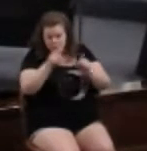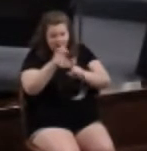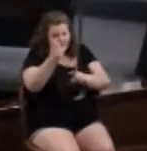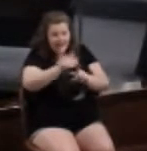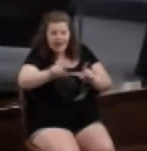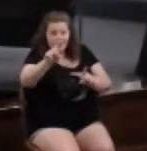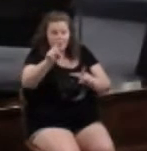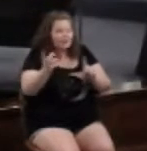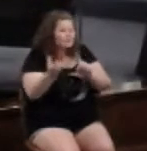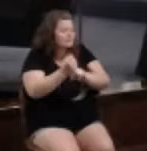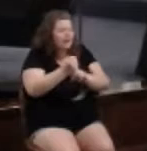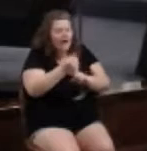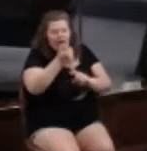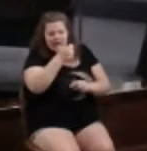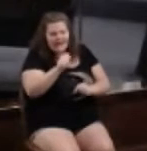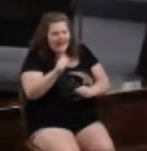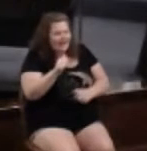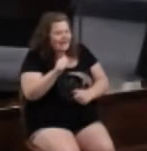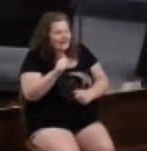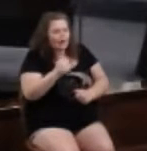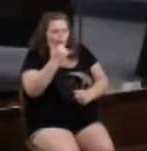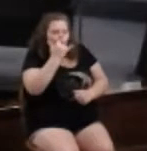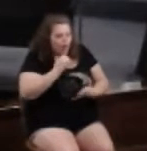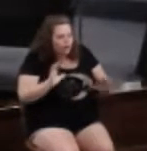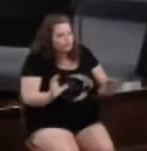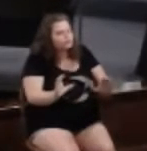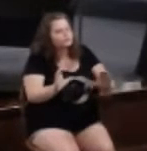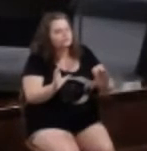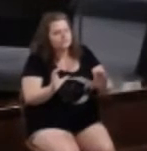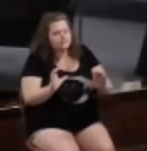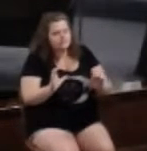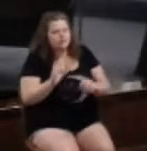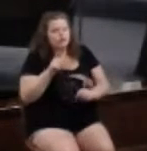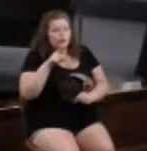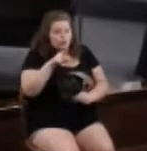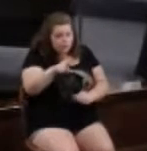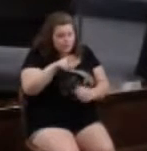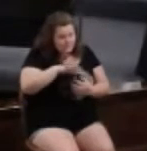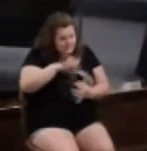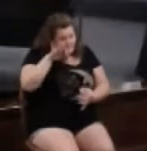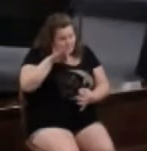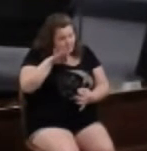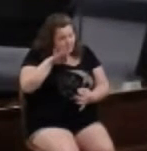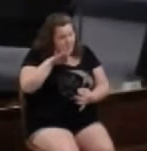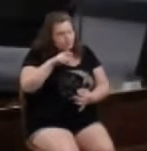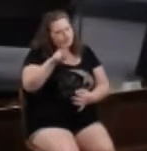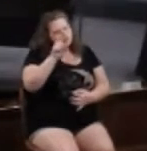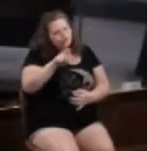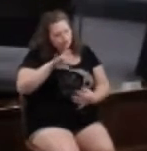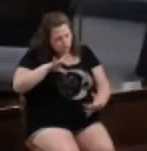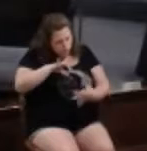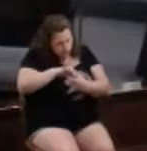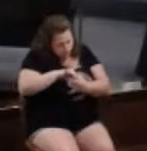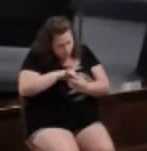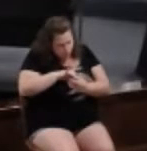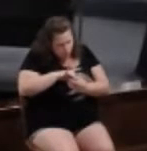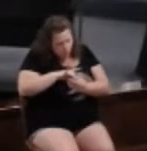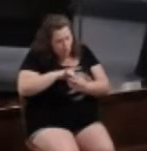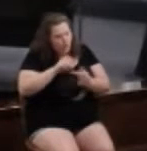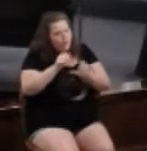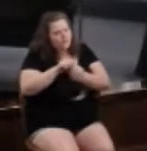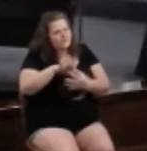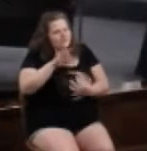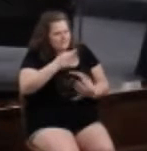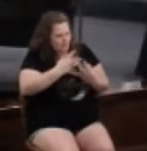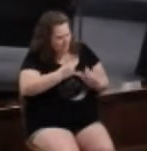is caught in any transgression, you who are spiritual should restore him in a spirit of gentleness. See,